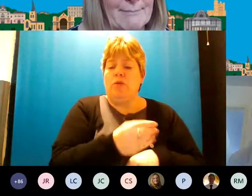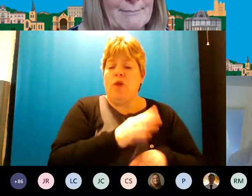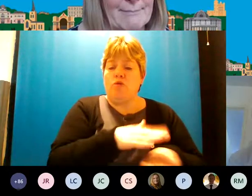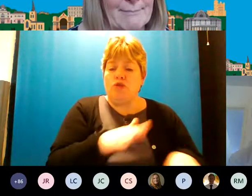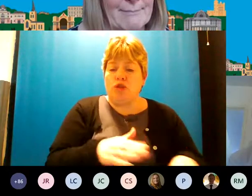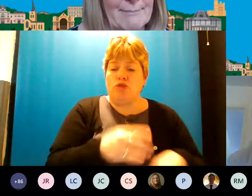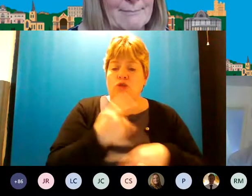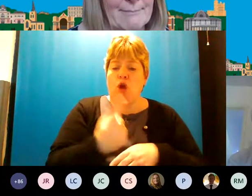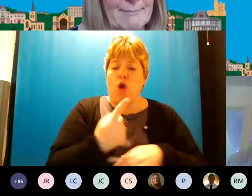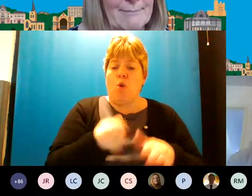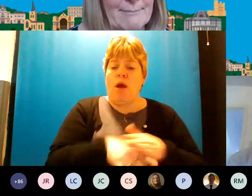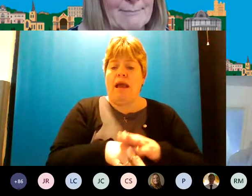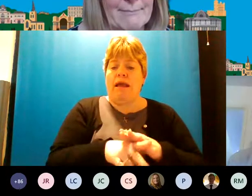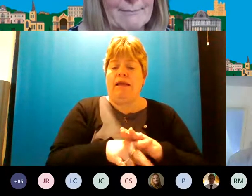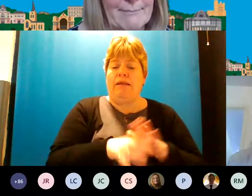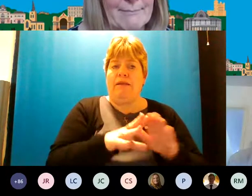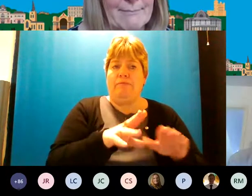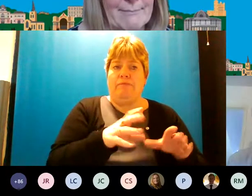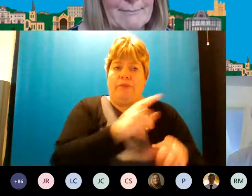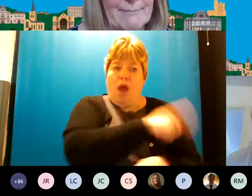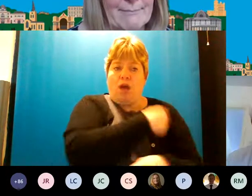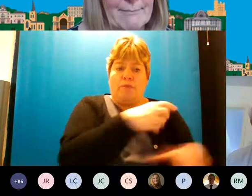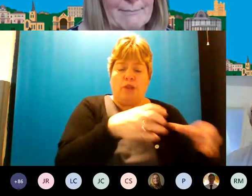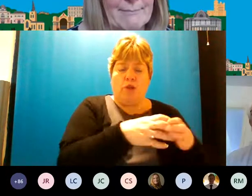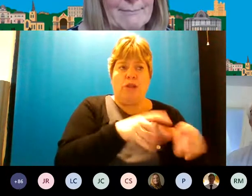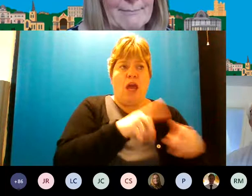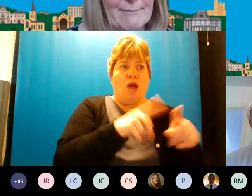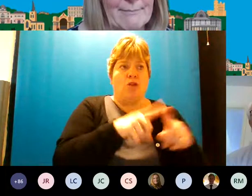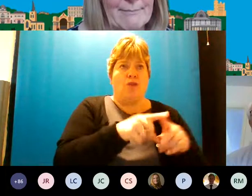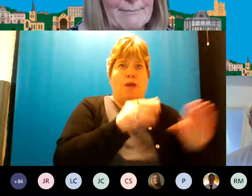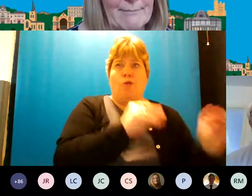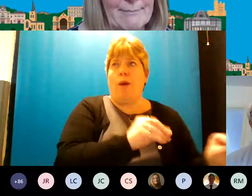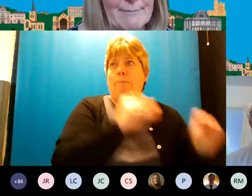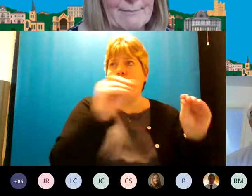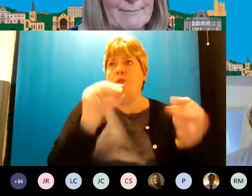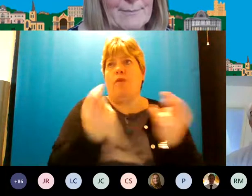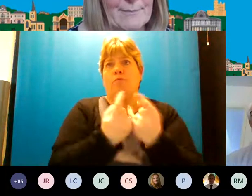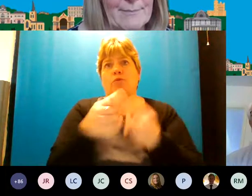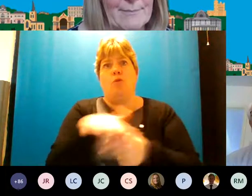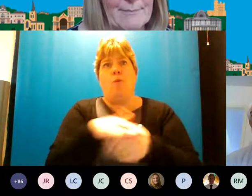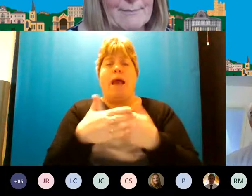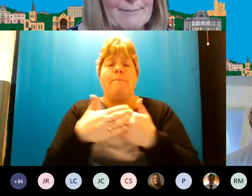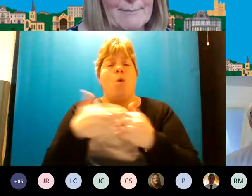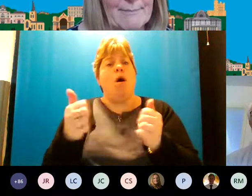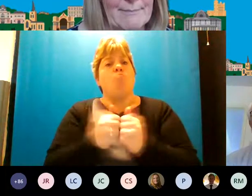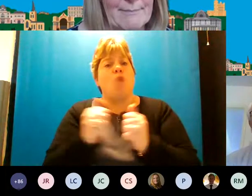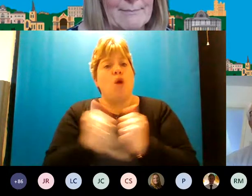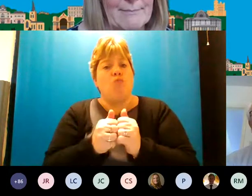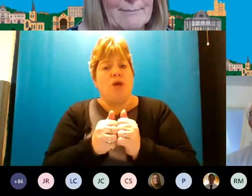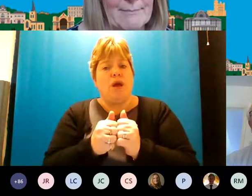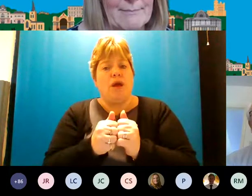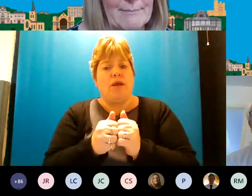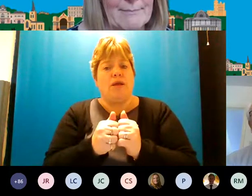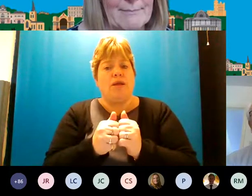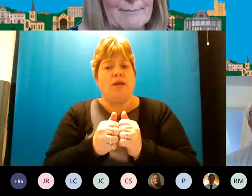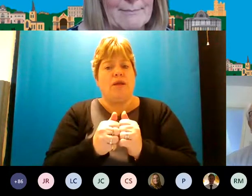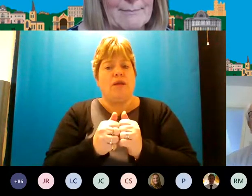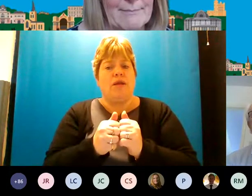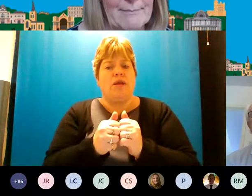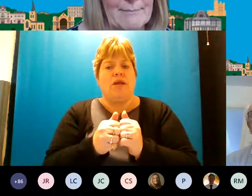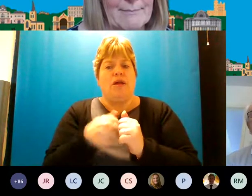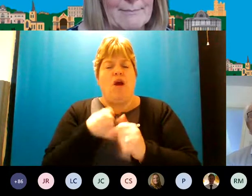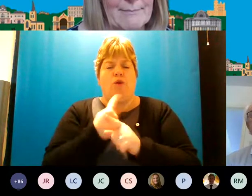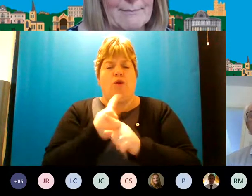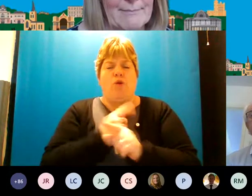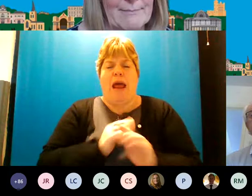are in the pediatric units to help to move them to somewhere that is more appropriate and to get what we talk about this wrap around to